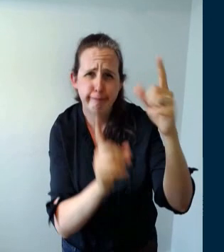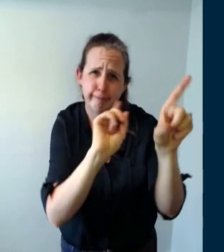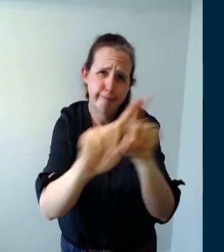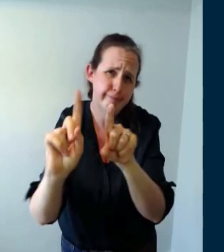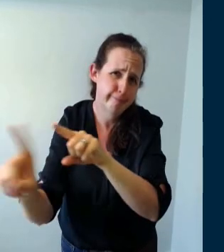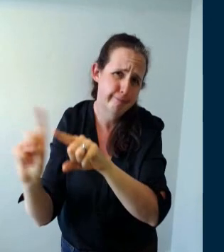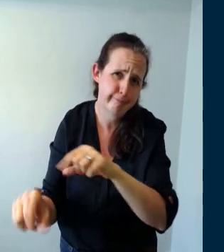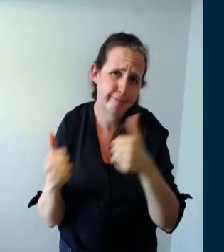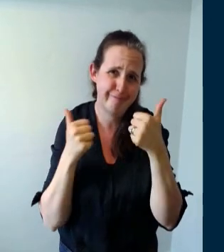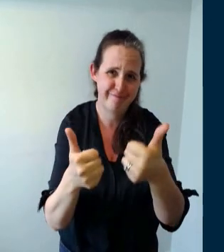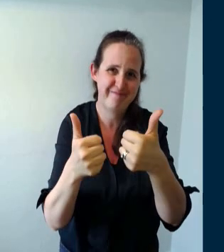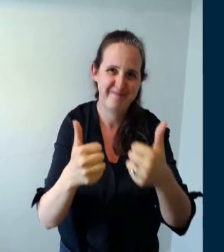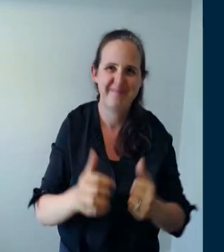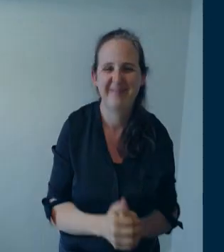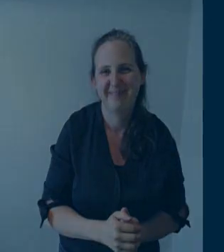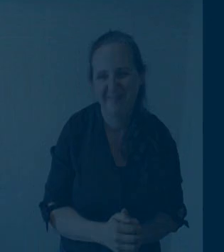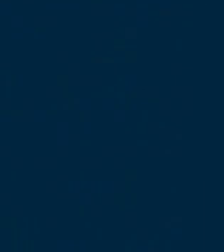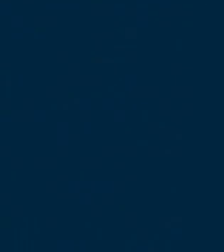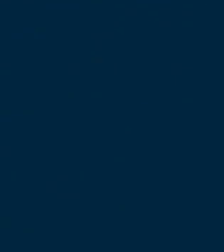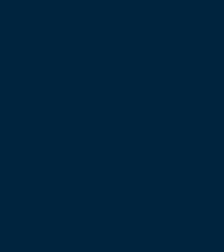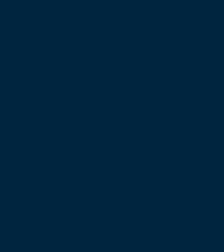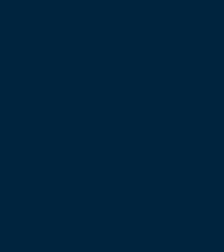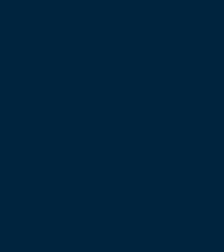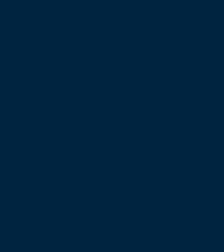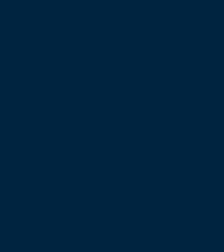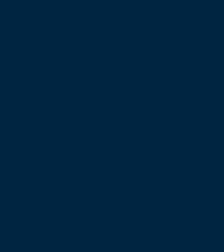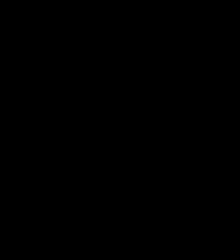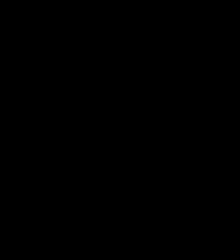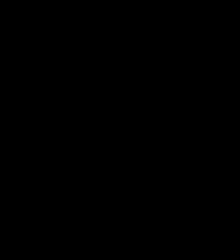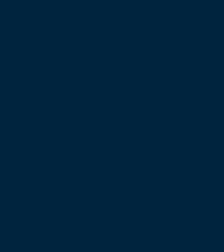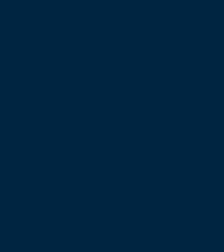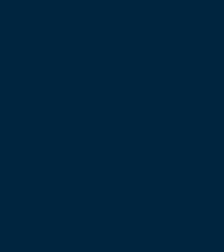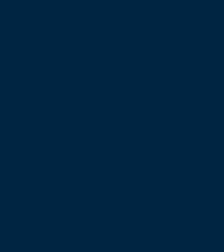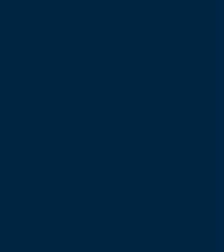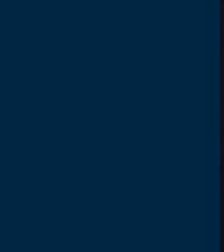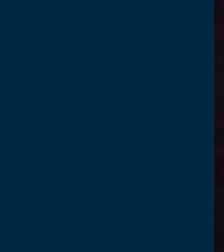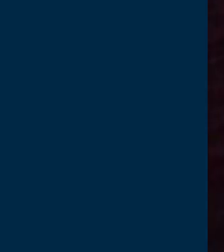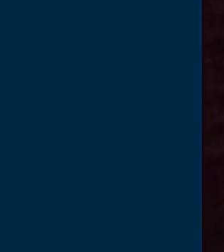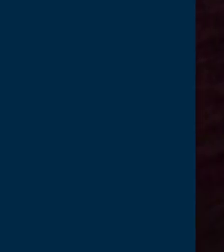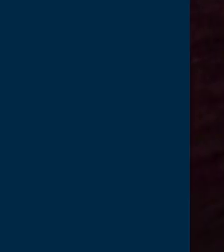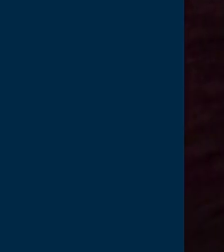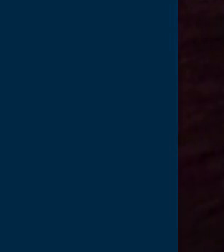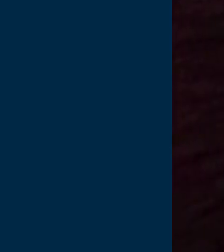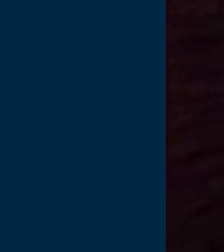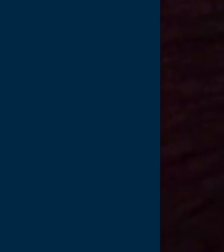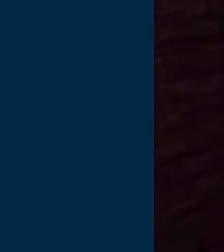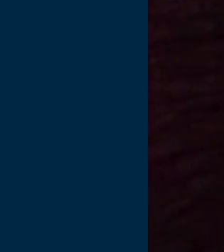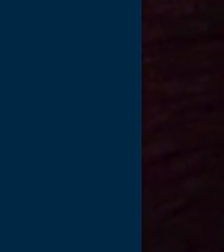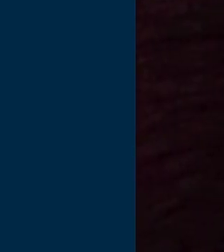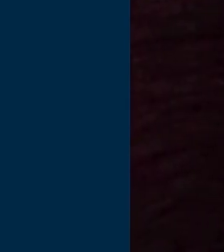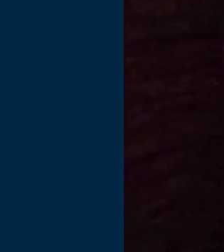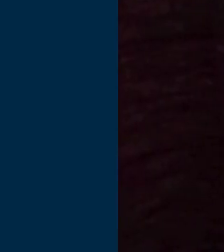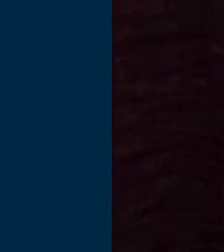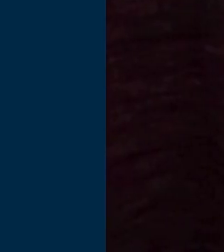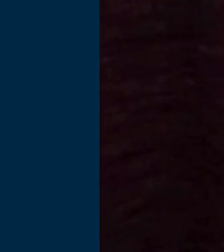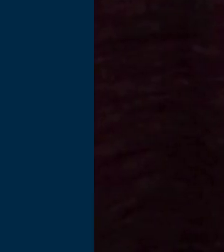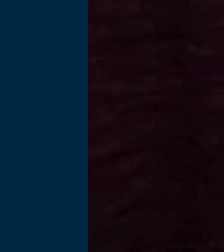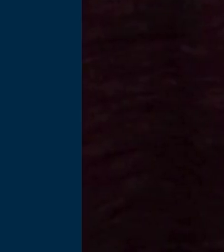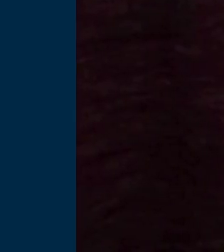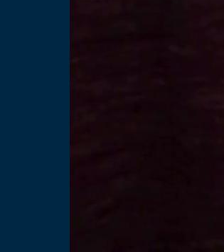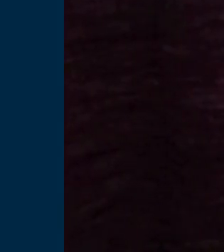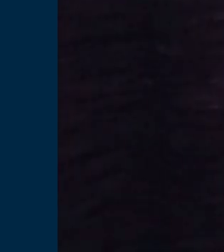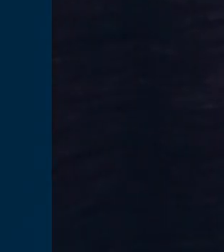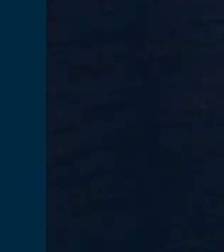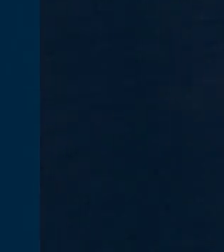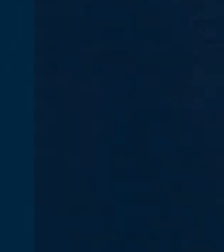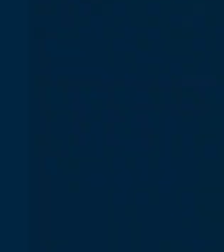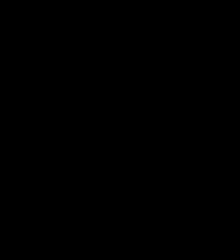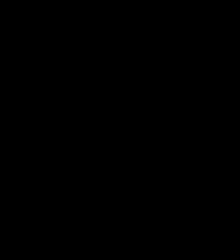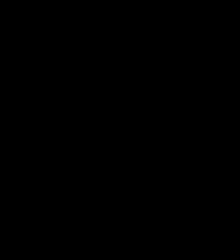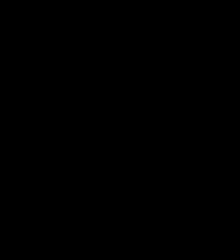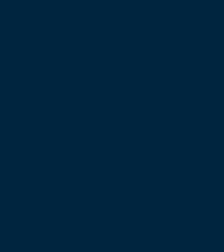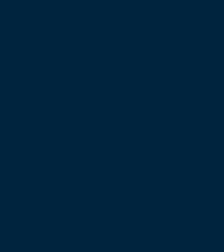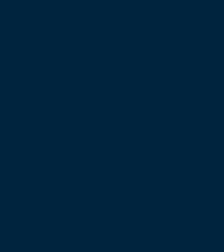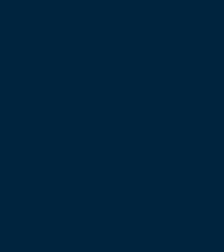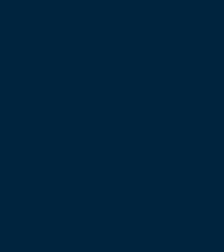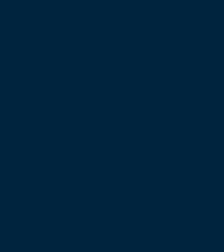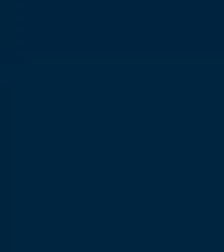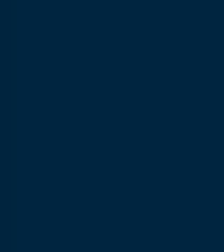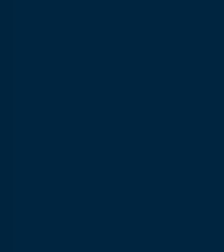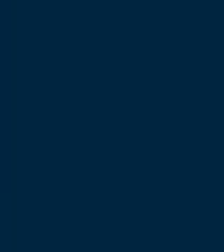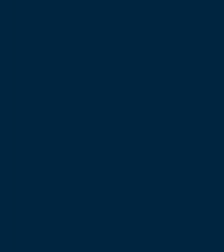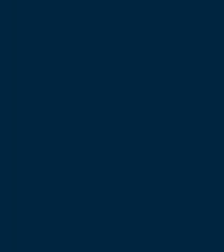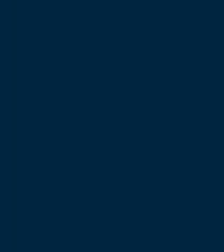painted